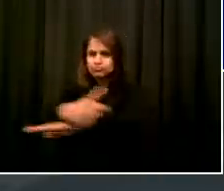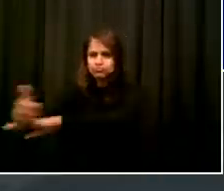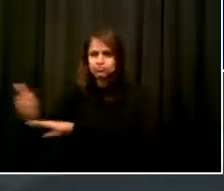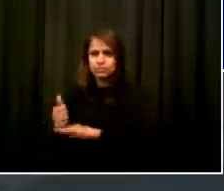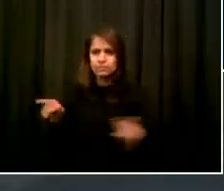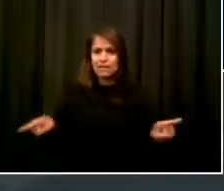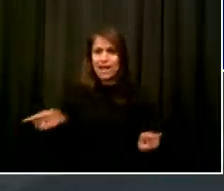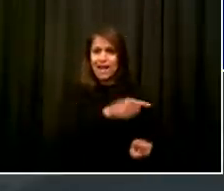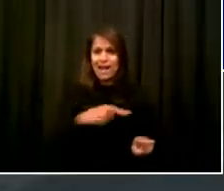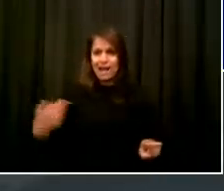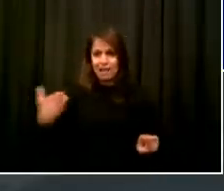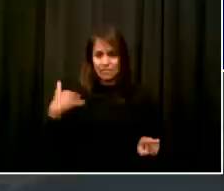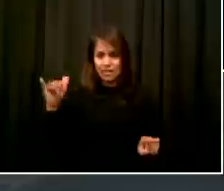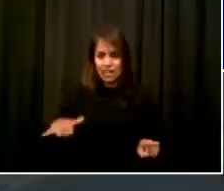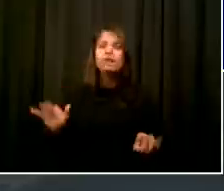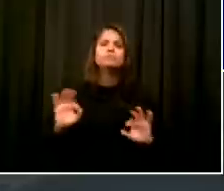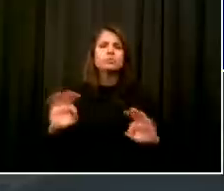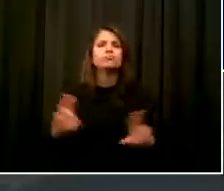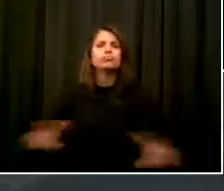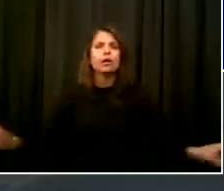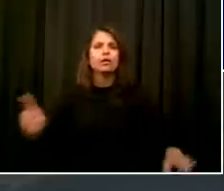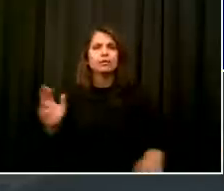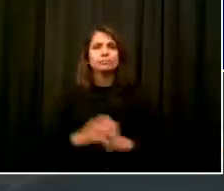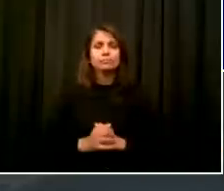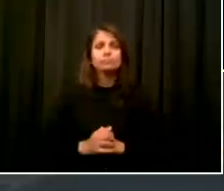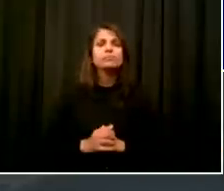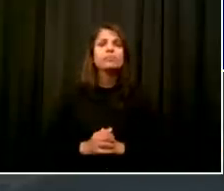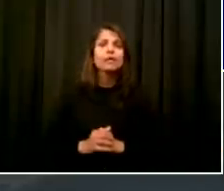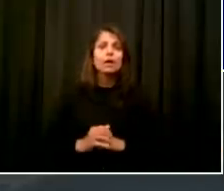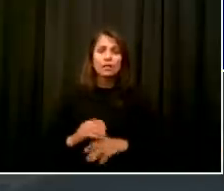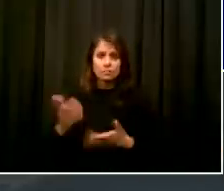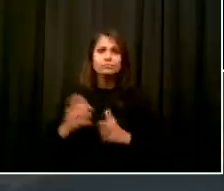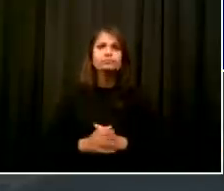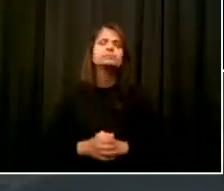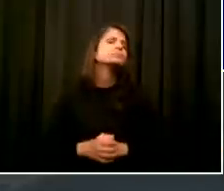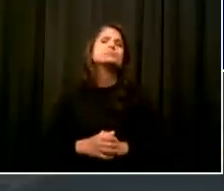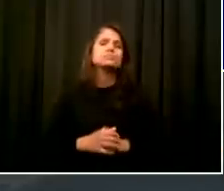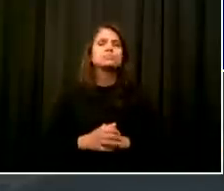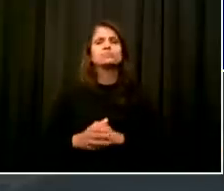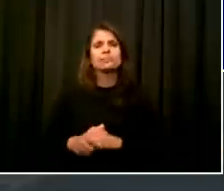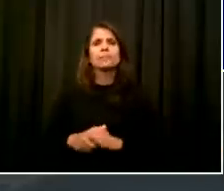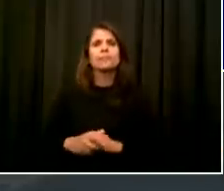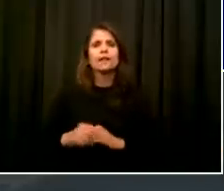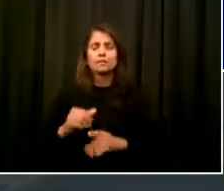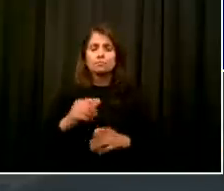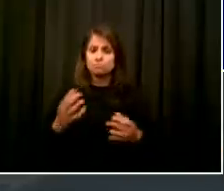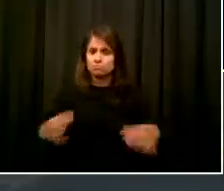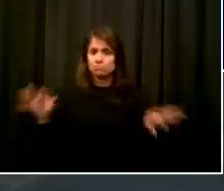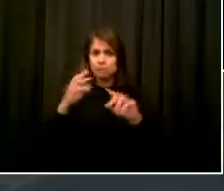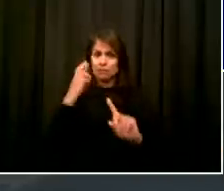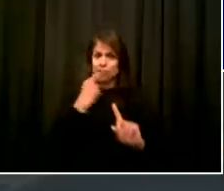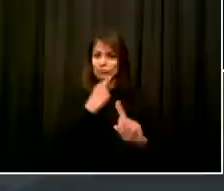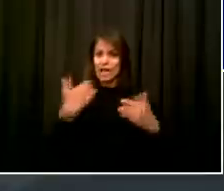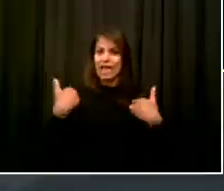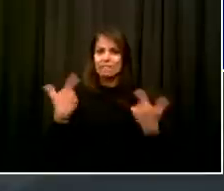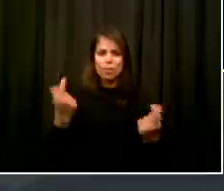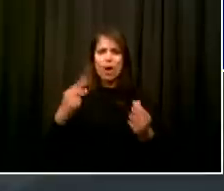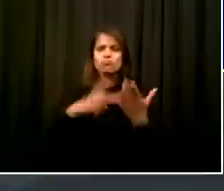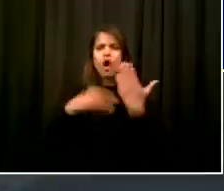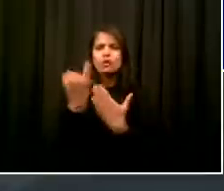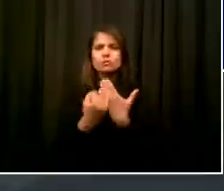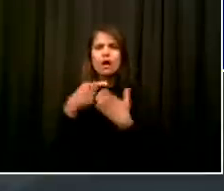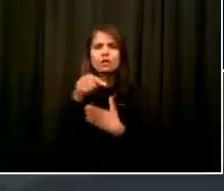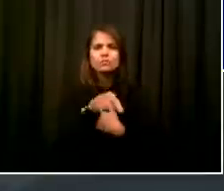launching today our PPE and reopening supply marketplace as well. Again, that's a one-stop shop